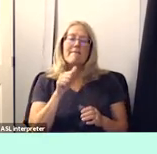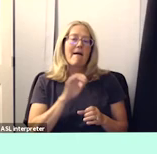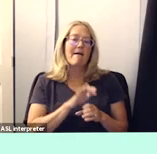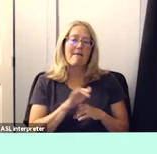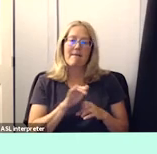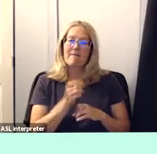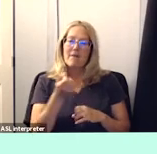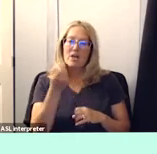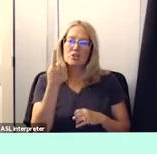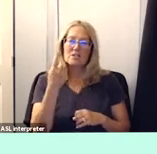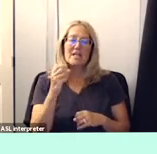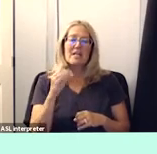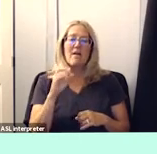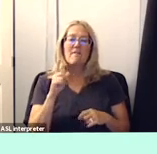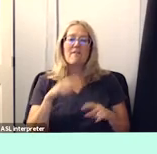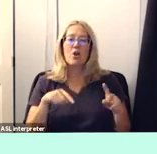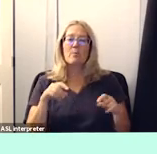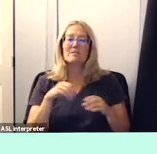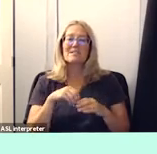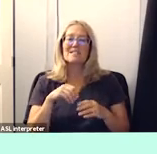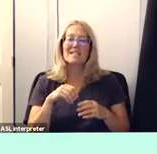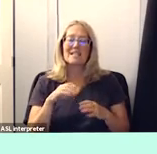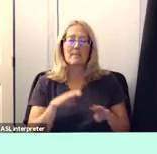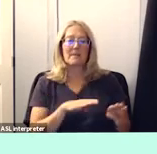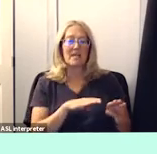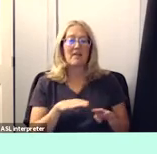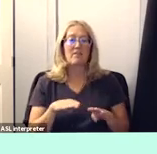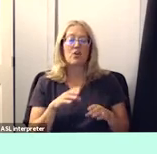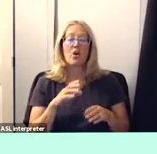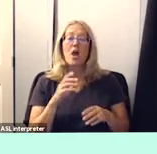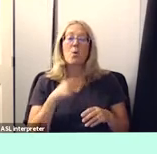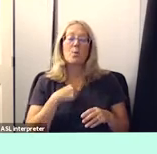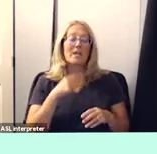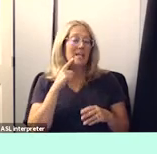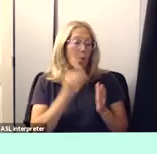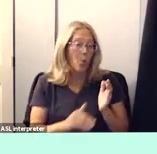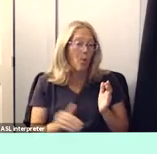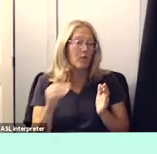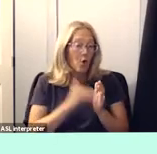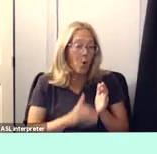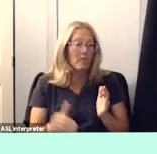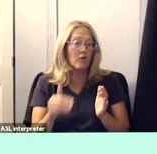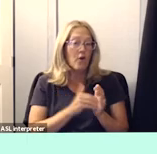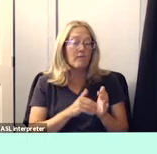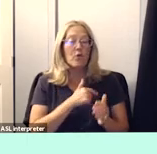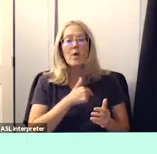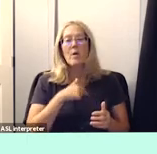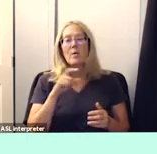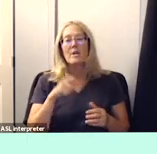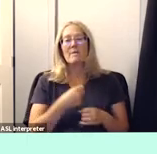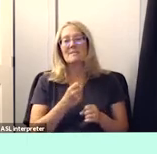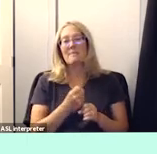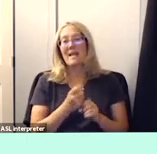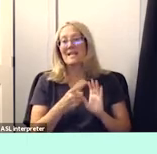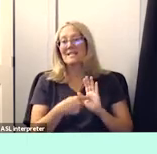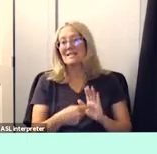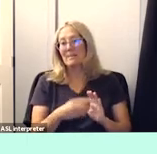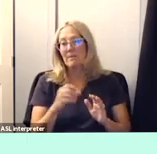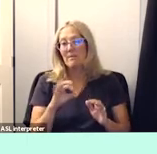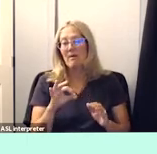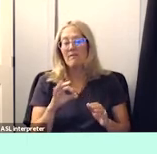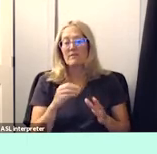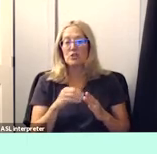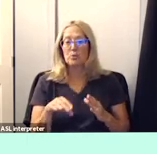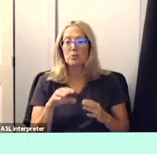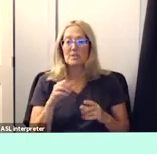variables that influence behavior yet we see here time and time again that well we have to make a uh an example of this student